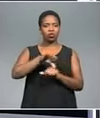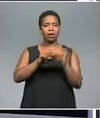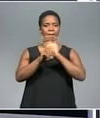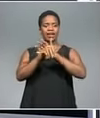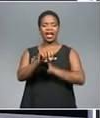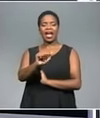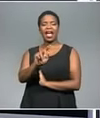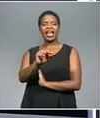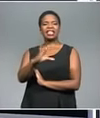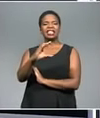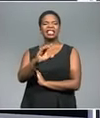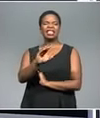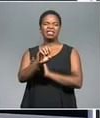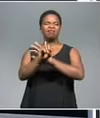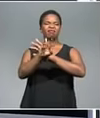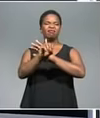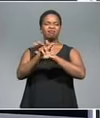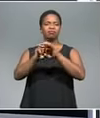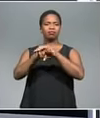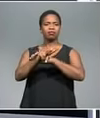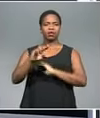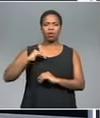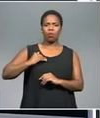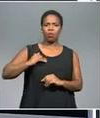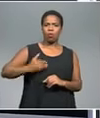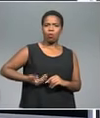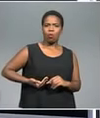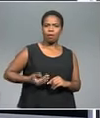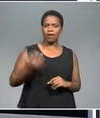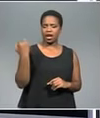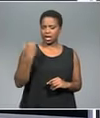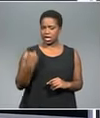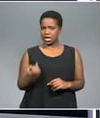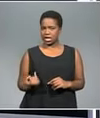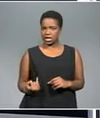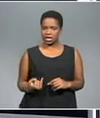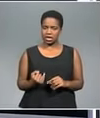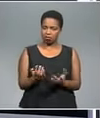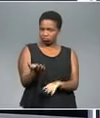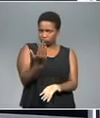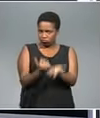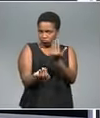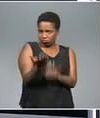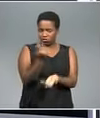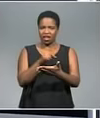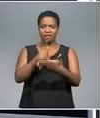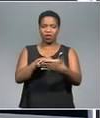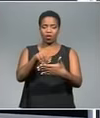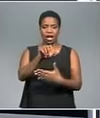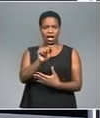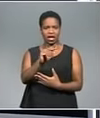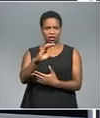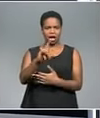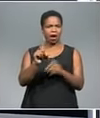ANC election campaign video which shows a young woman seemingly using her physical appeal to draw voters. But the governing